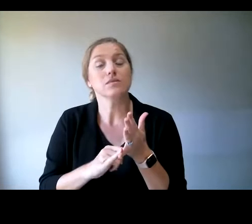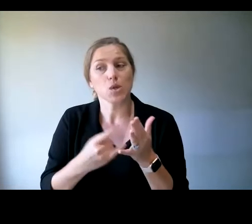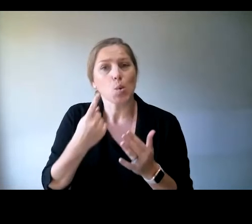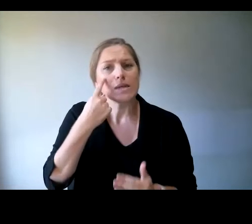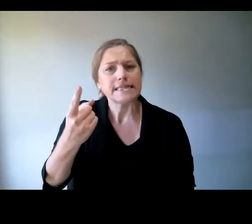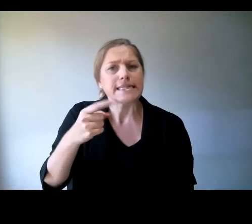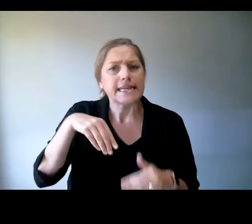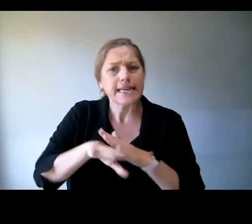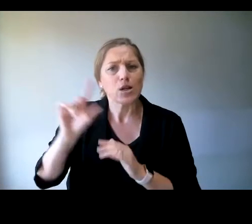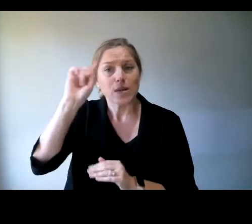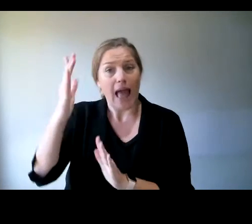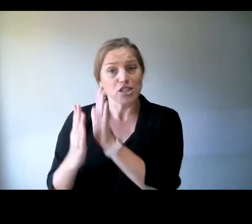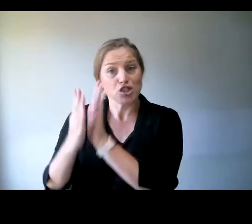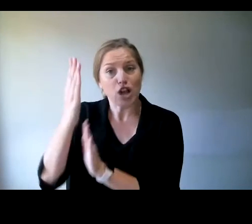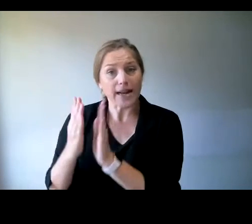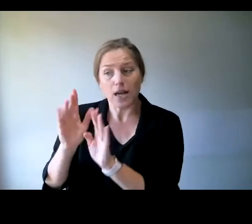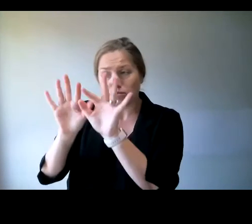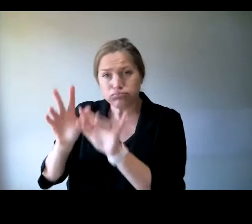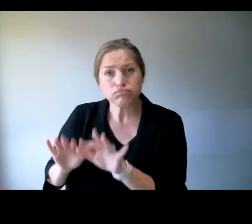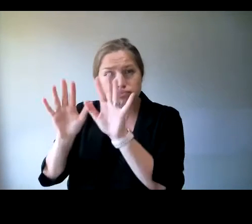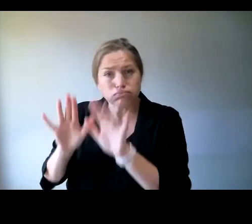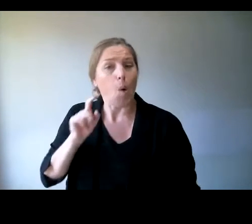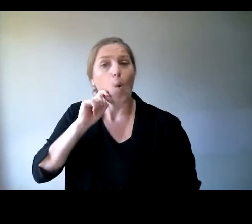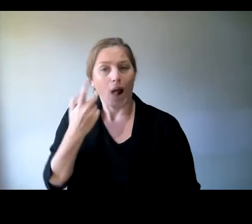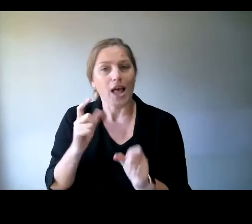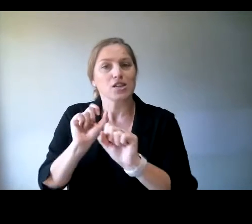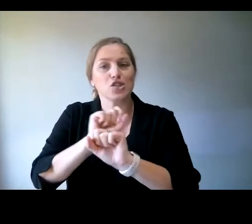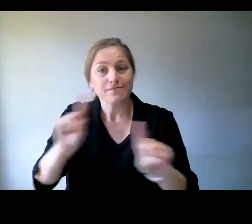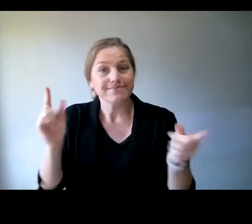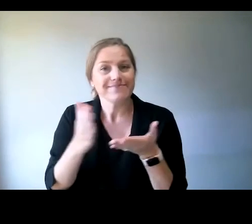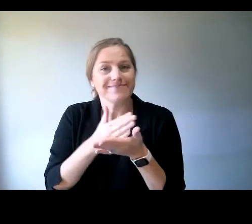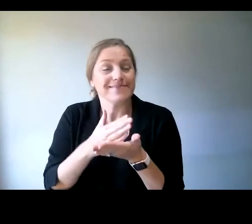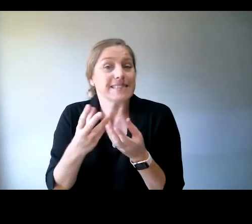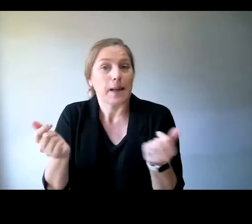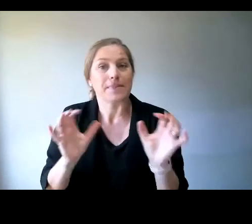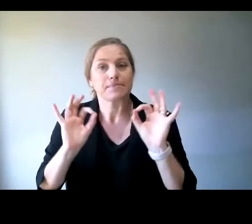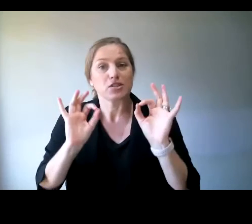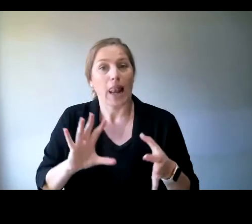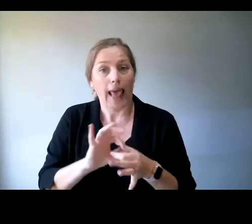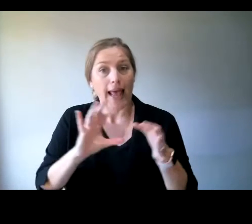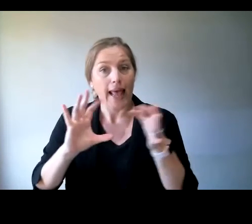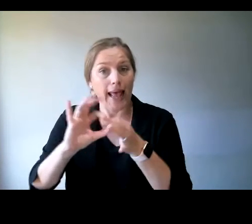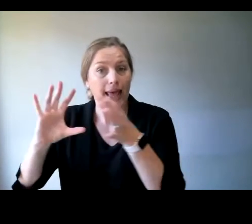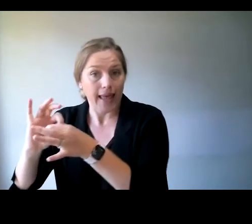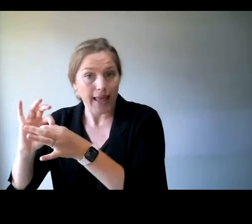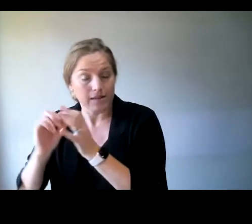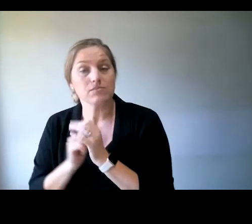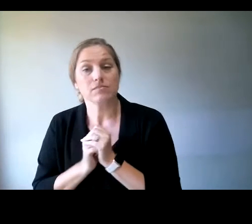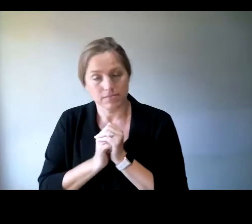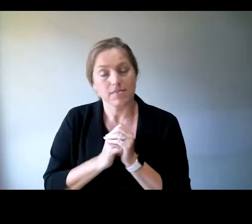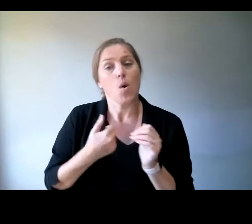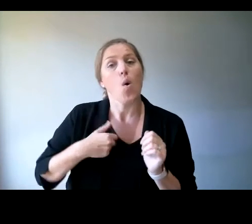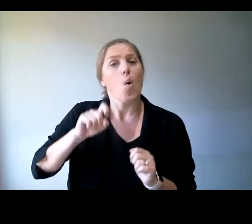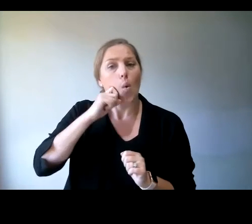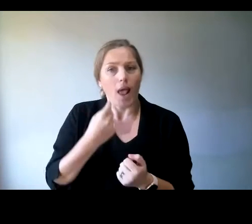quite a bit this afternoon. He's going to be posting some links in there for you. And if he hasn't already done so, he will be putting a link to the explainer